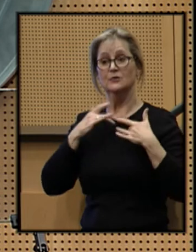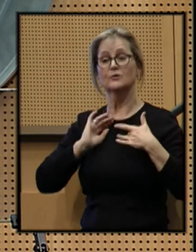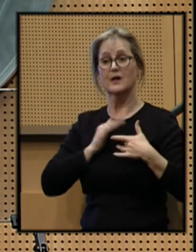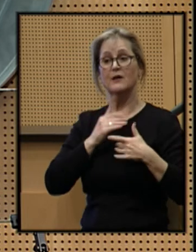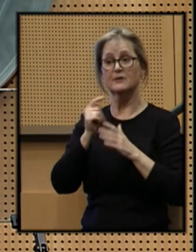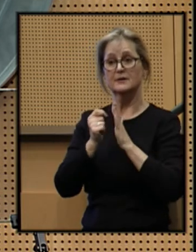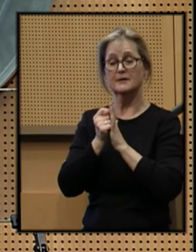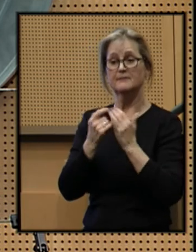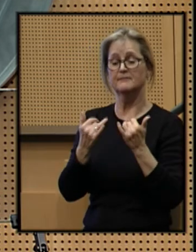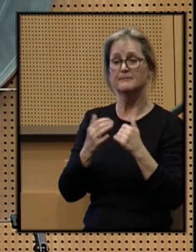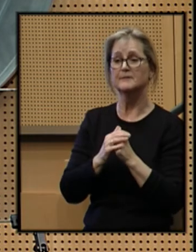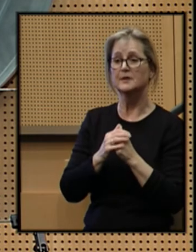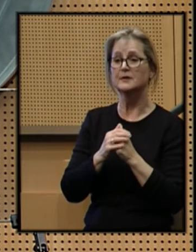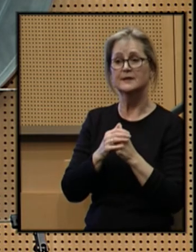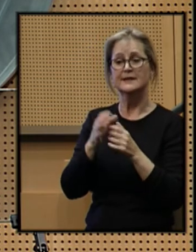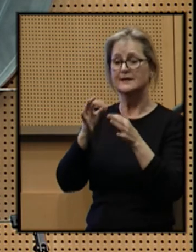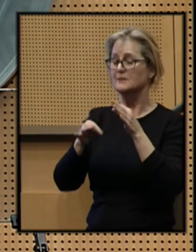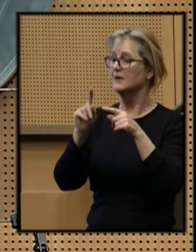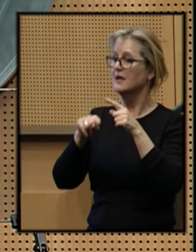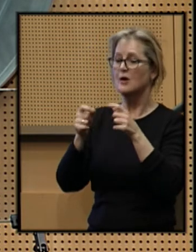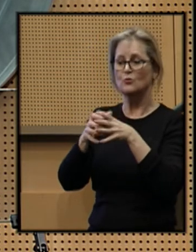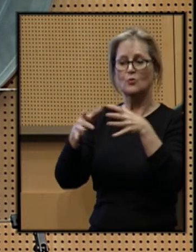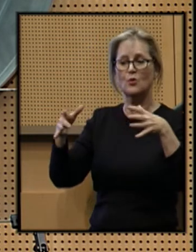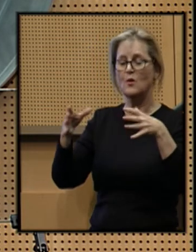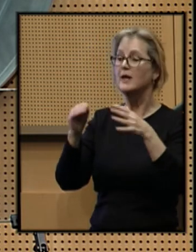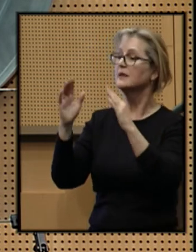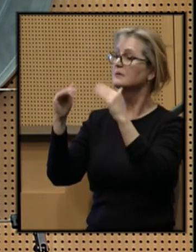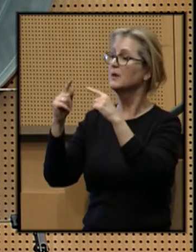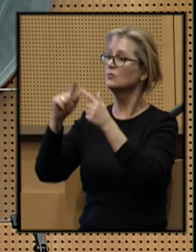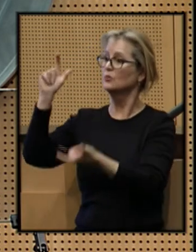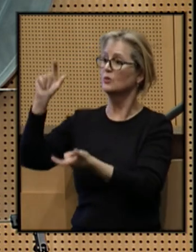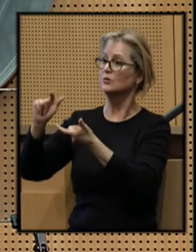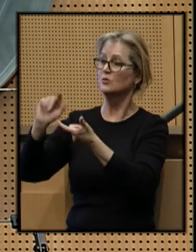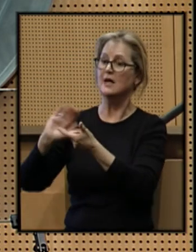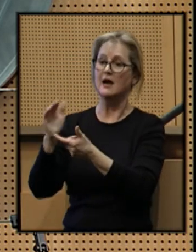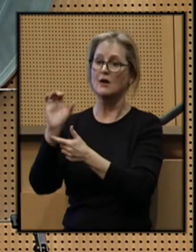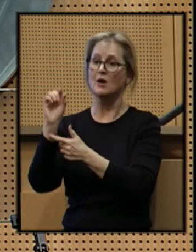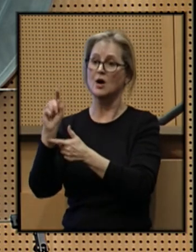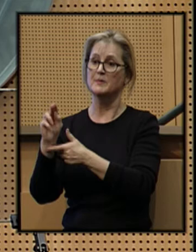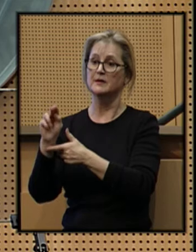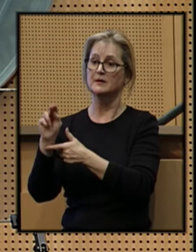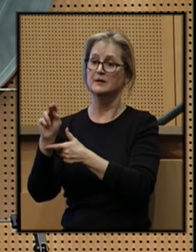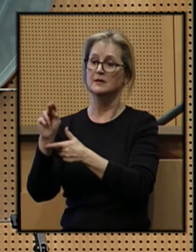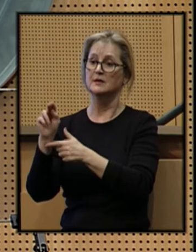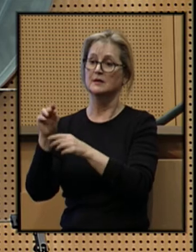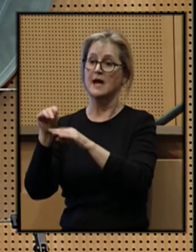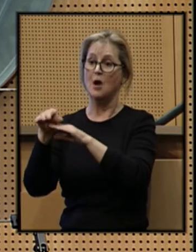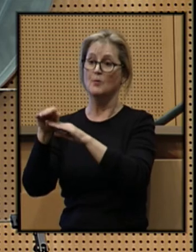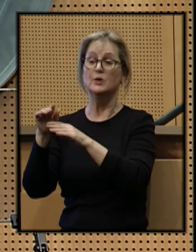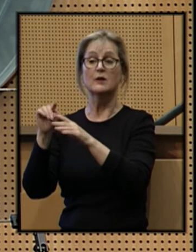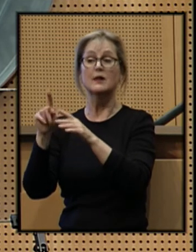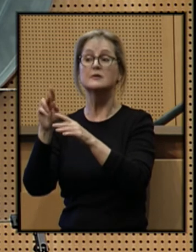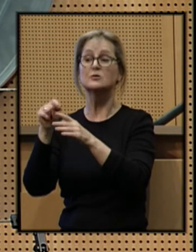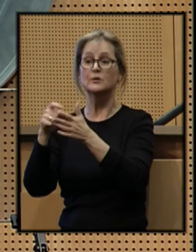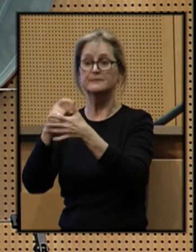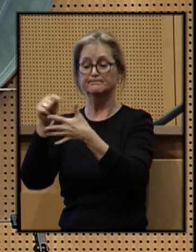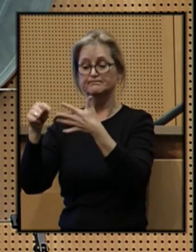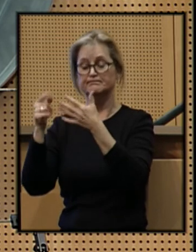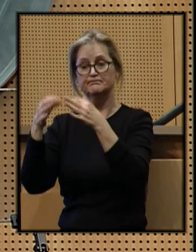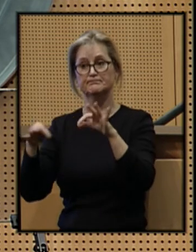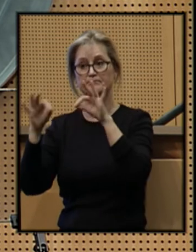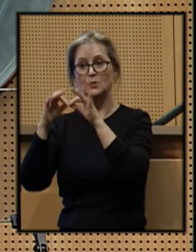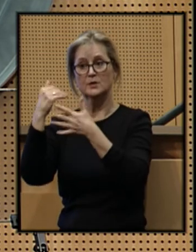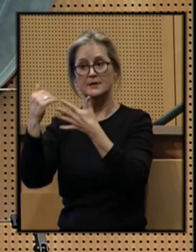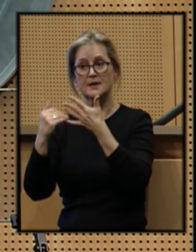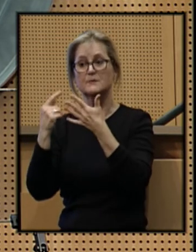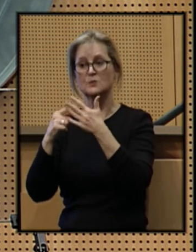our time. We simply cannot grow and expect to reduce our carbon output unless we take these important steps